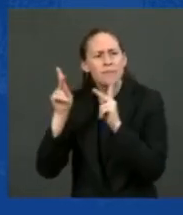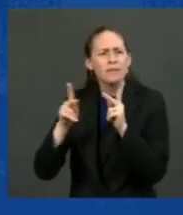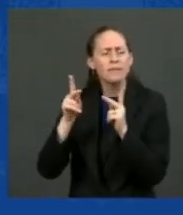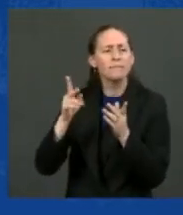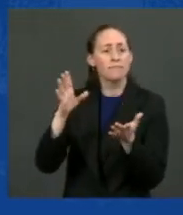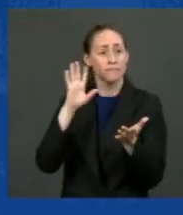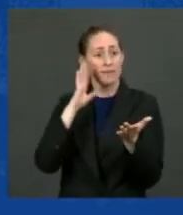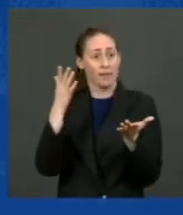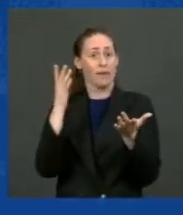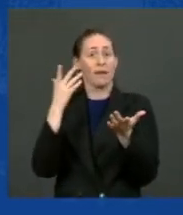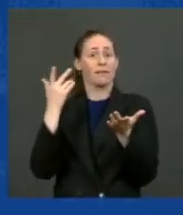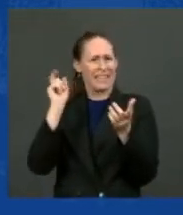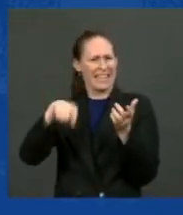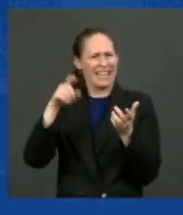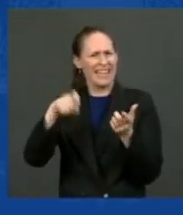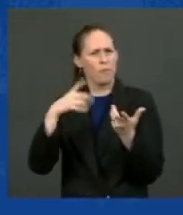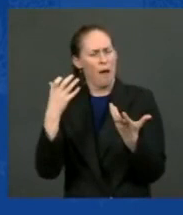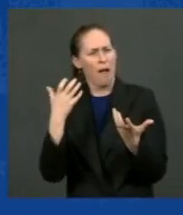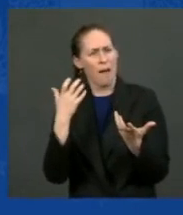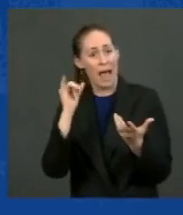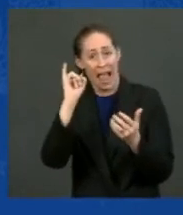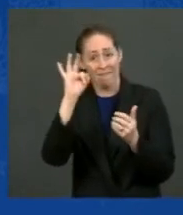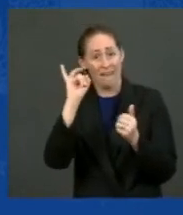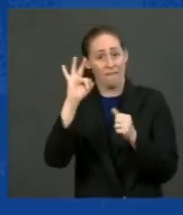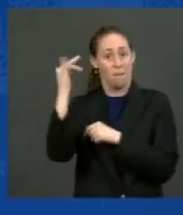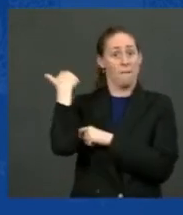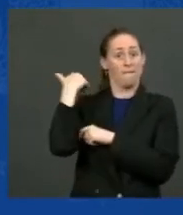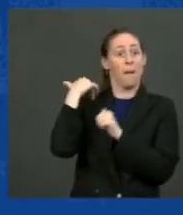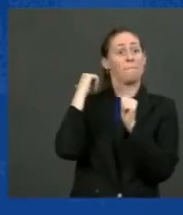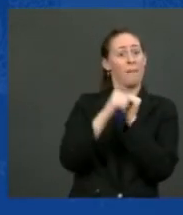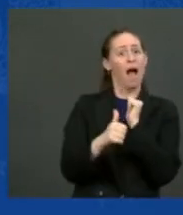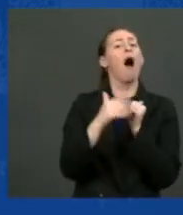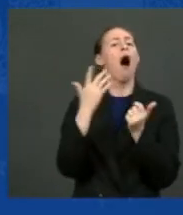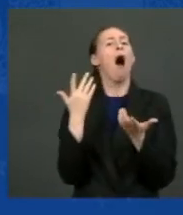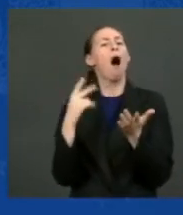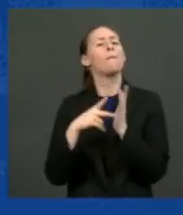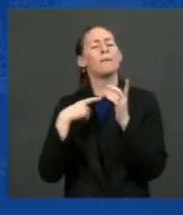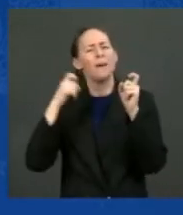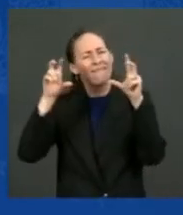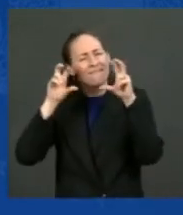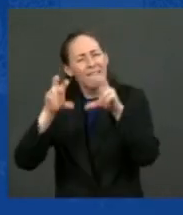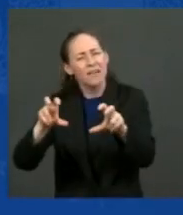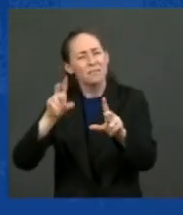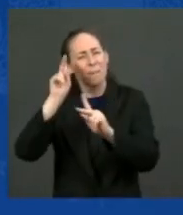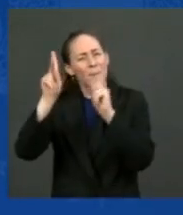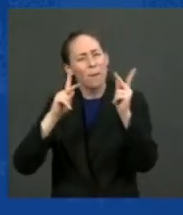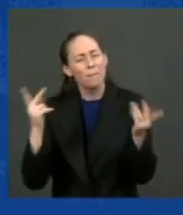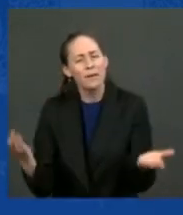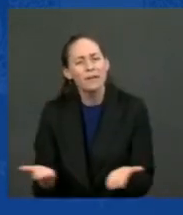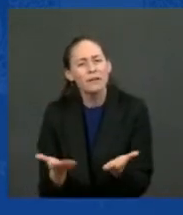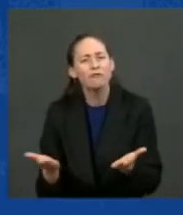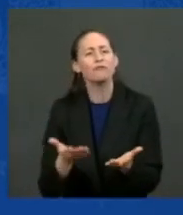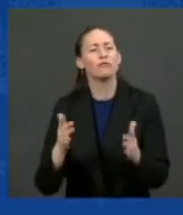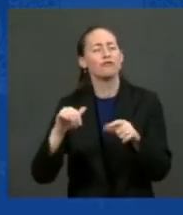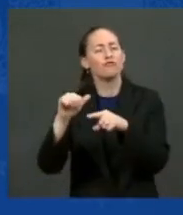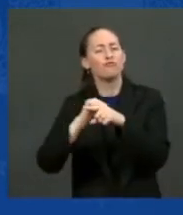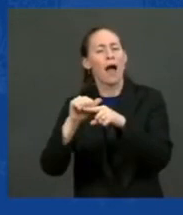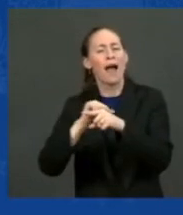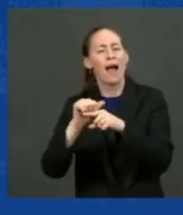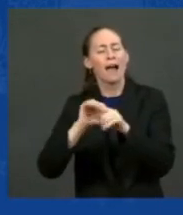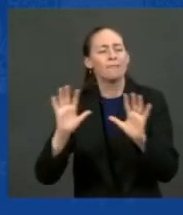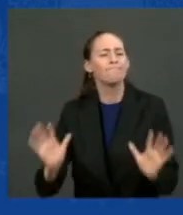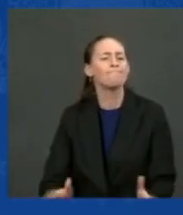to. If we're going to do that, we have to also invest in our people like you do right here in training, in this training facility. Your damn emails.